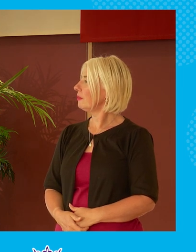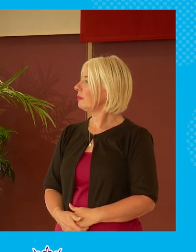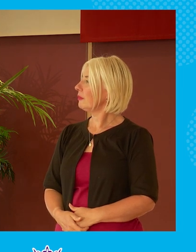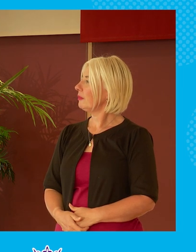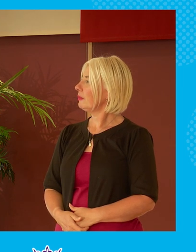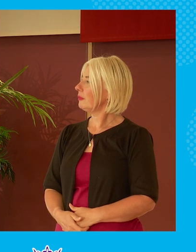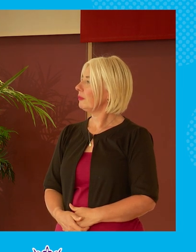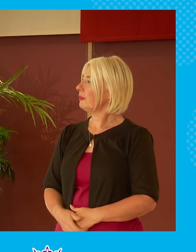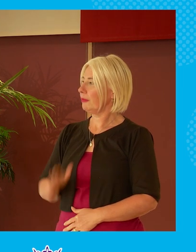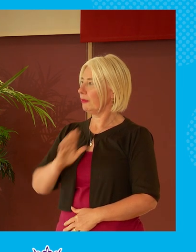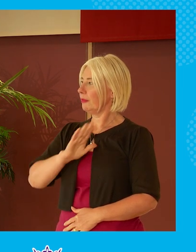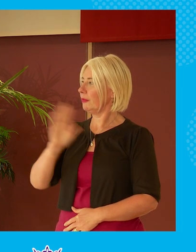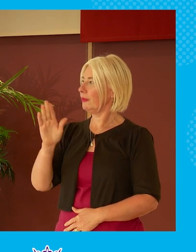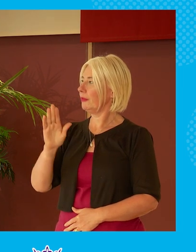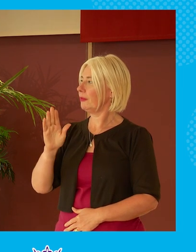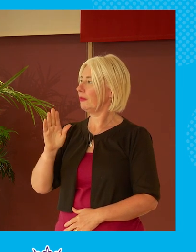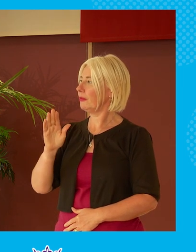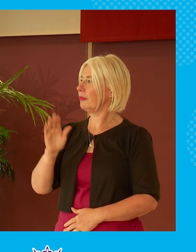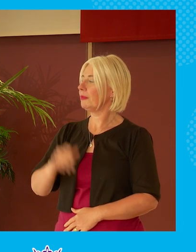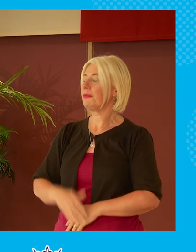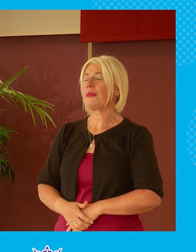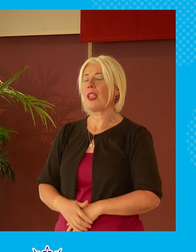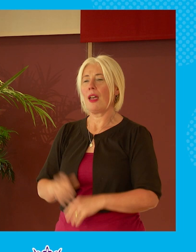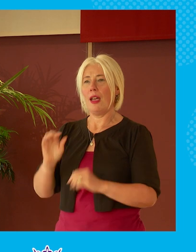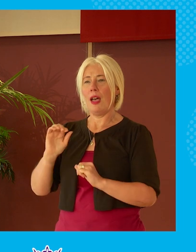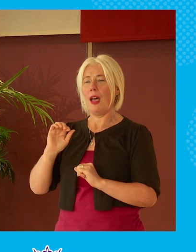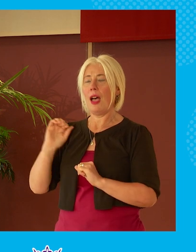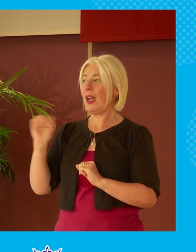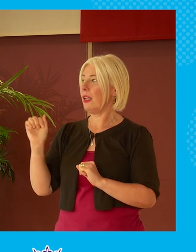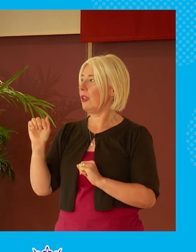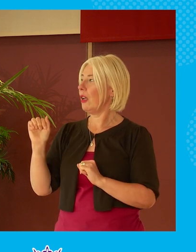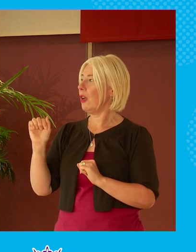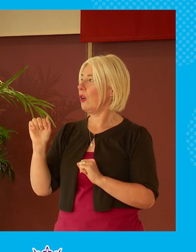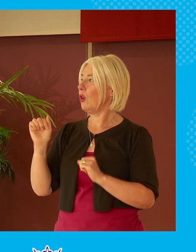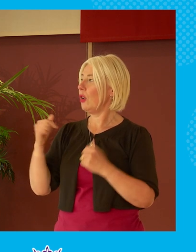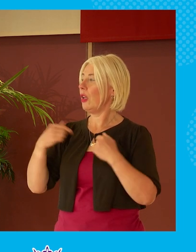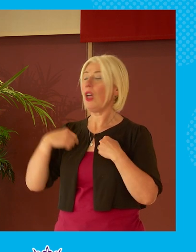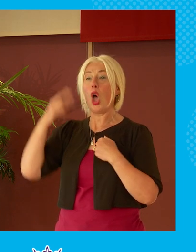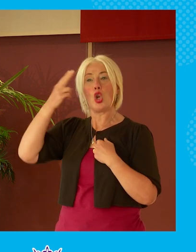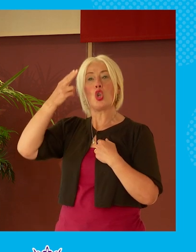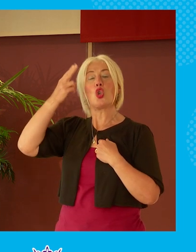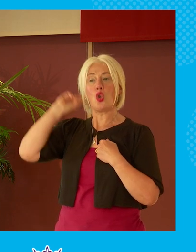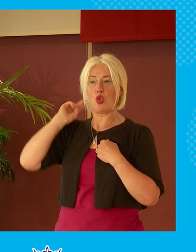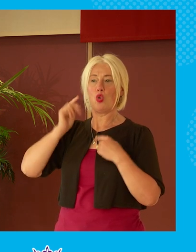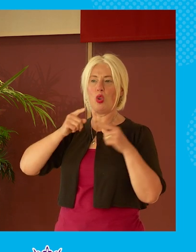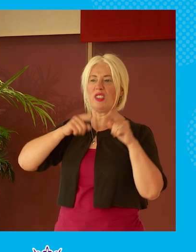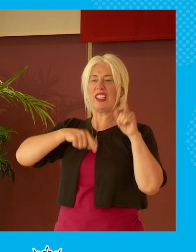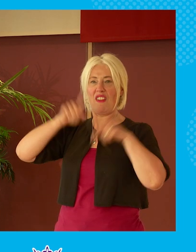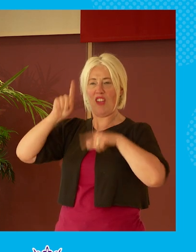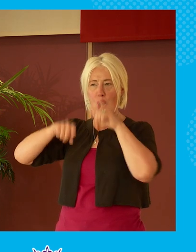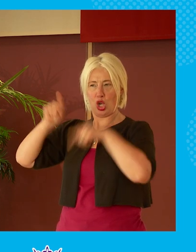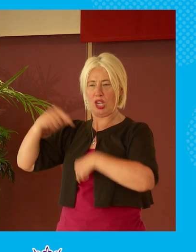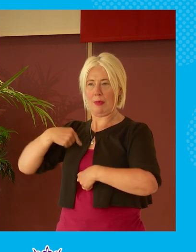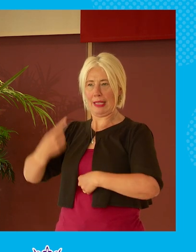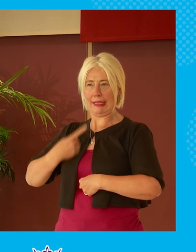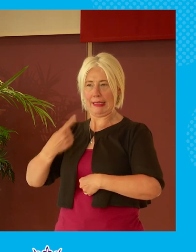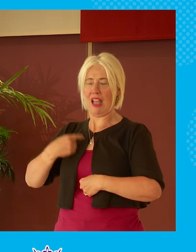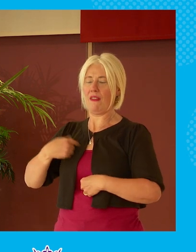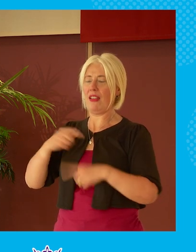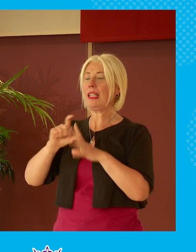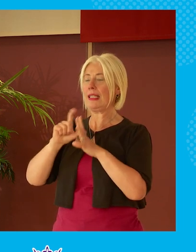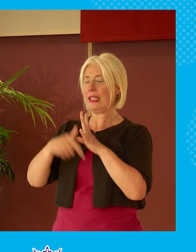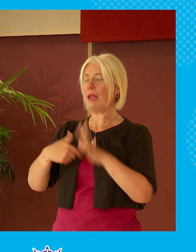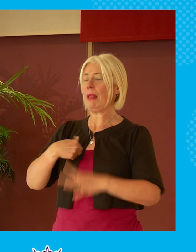yeah um hi guys my name is bryce goodall um pronounce he him um i'm neurodivergent neurodiversion as somebody who's got disability